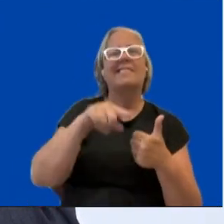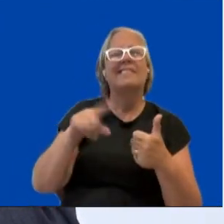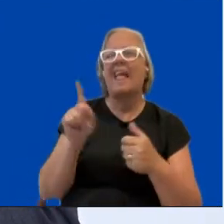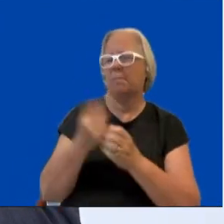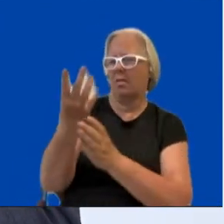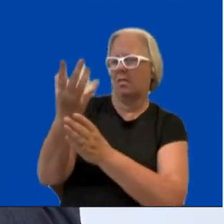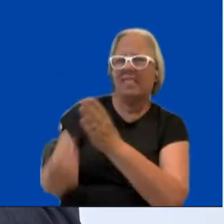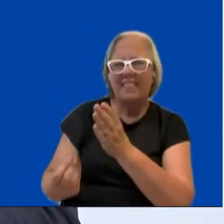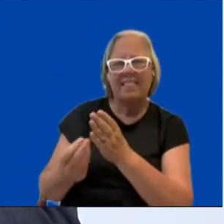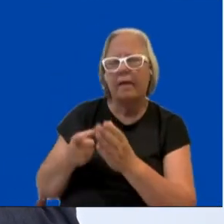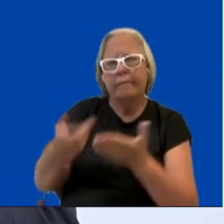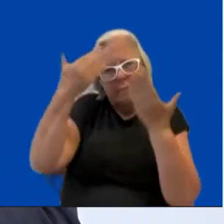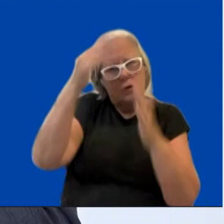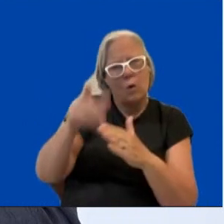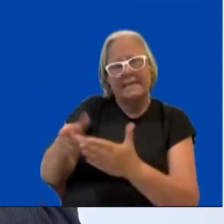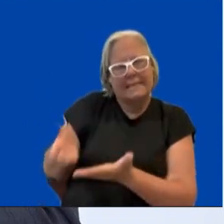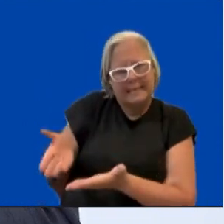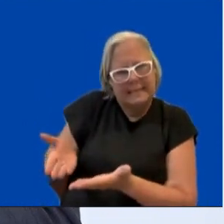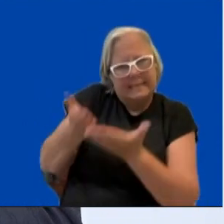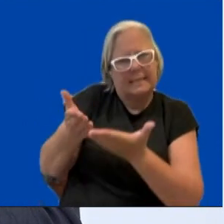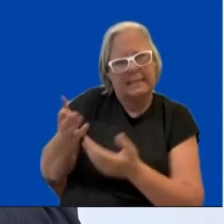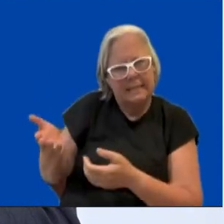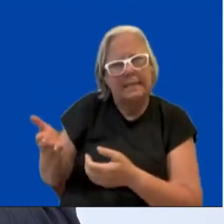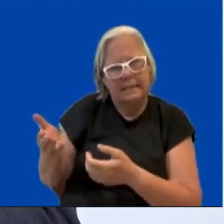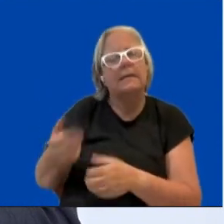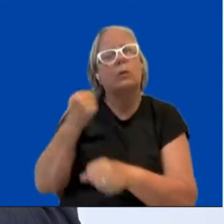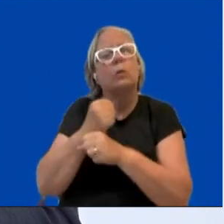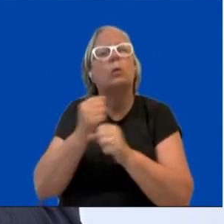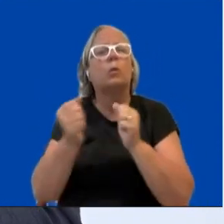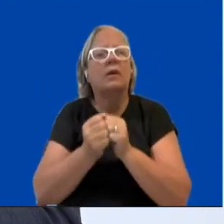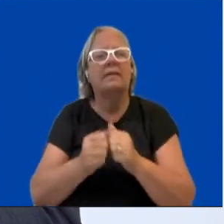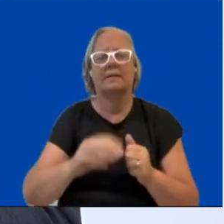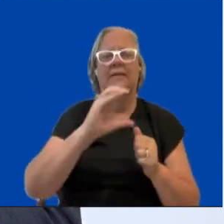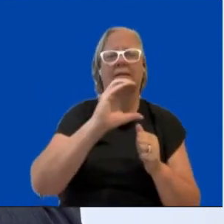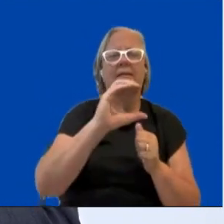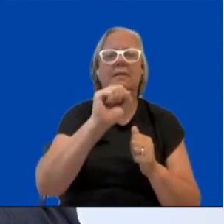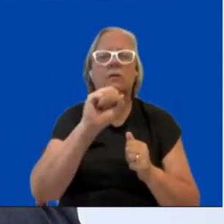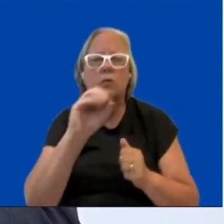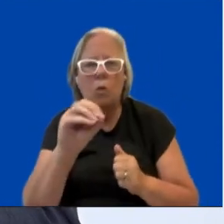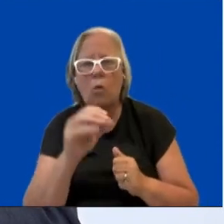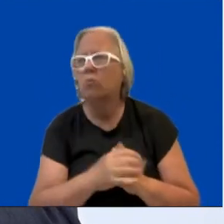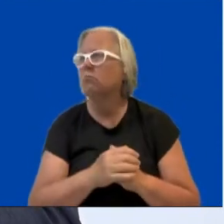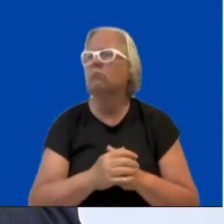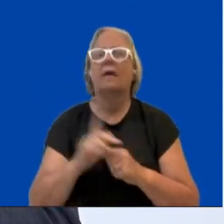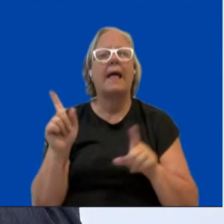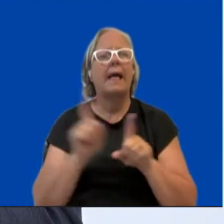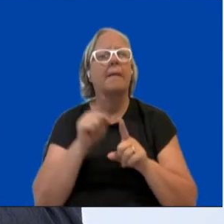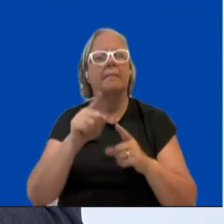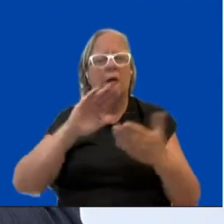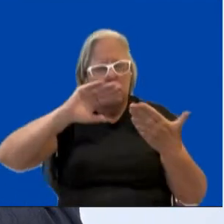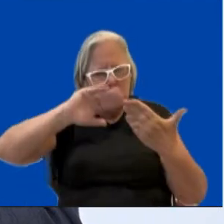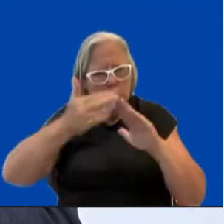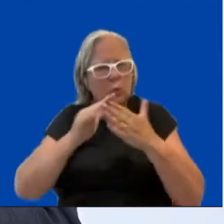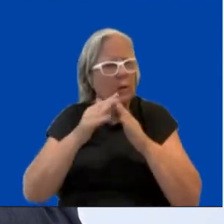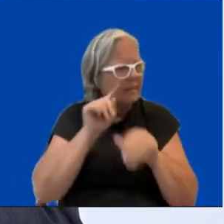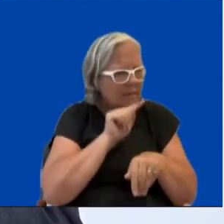really building and working with civil society, grassroots organizations, ensuring that they are equipped and that they are able to actually influence